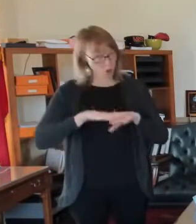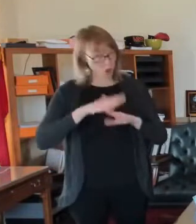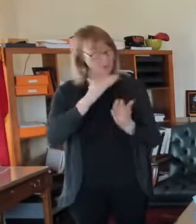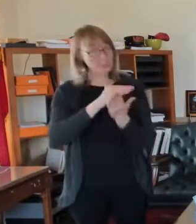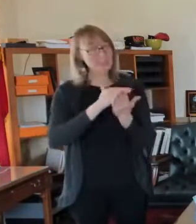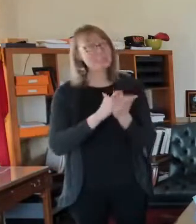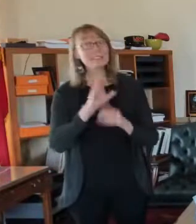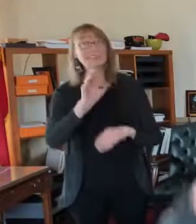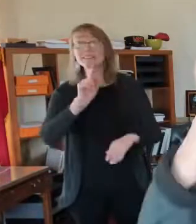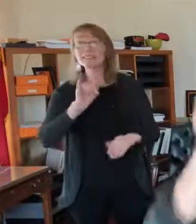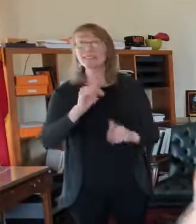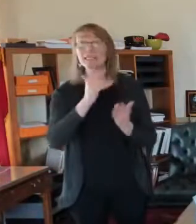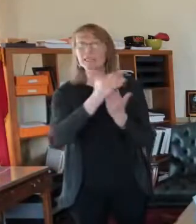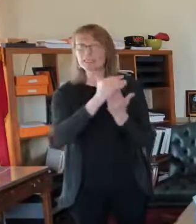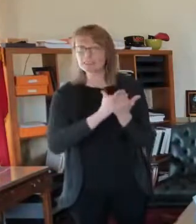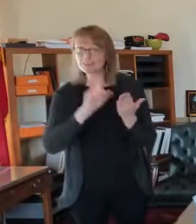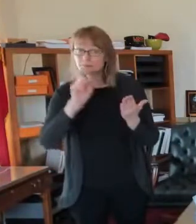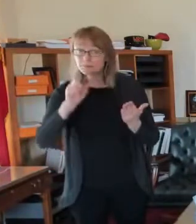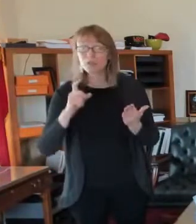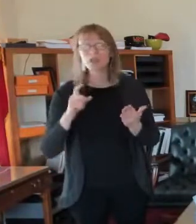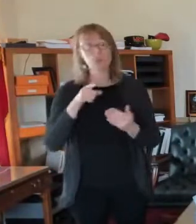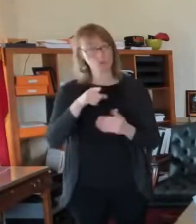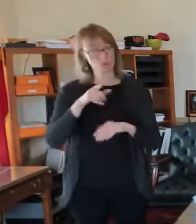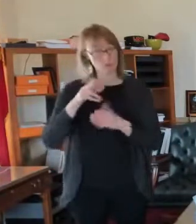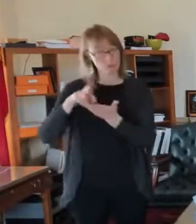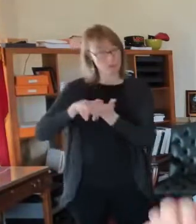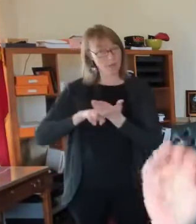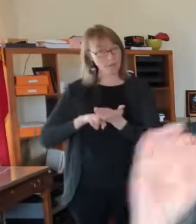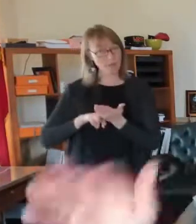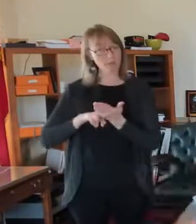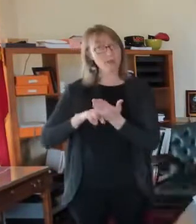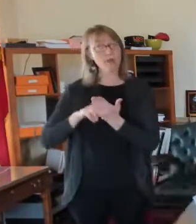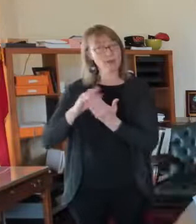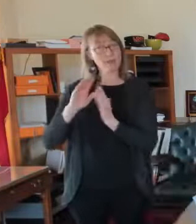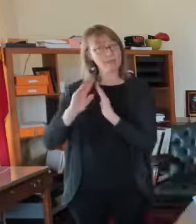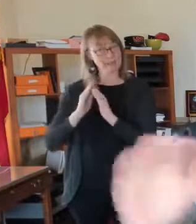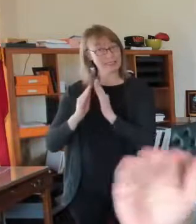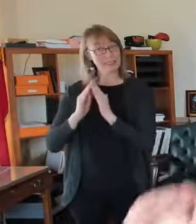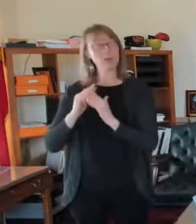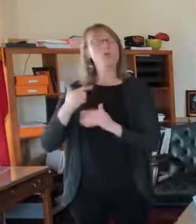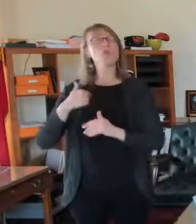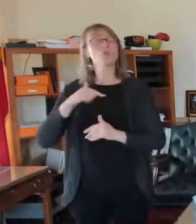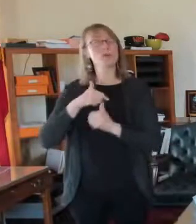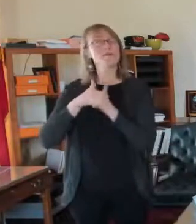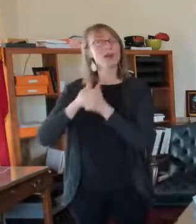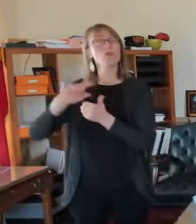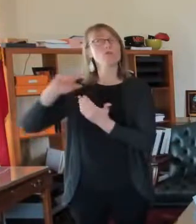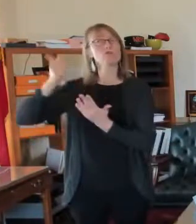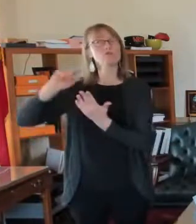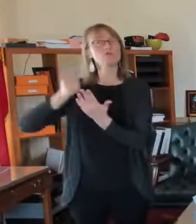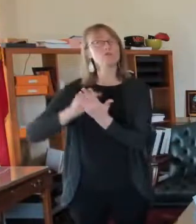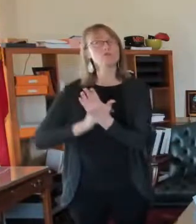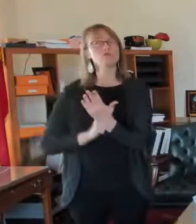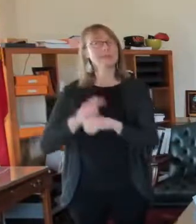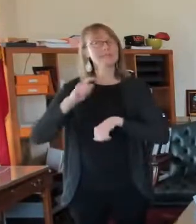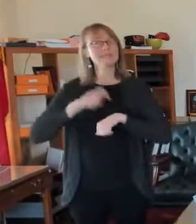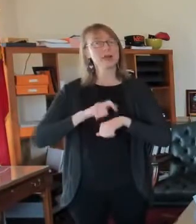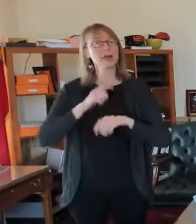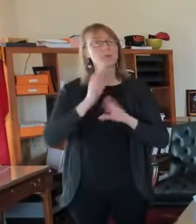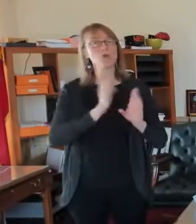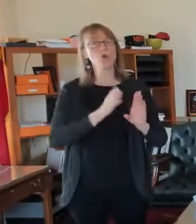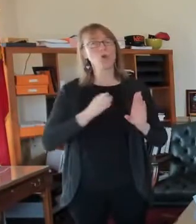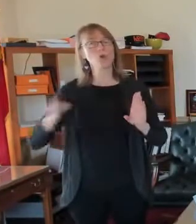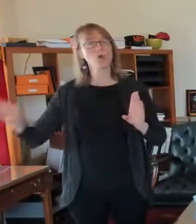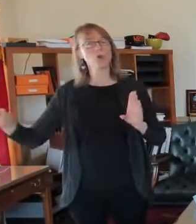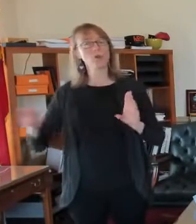uh, in the order that you signed up. So the person that signed up first, second, third, they've likely already received